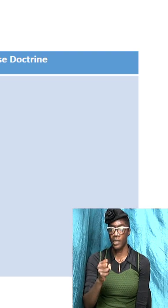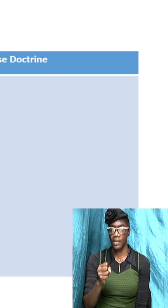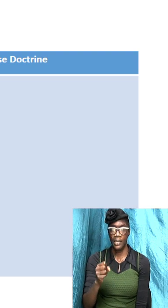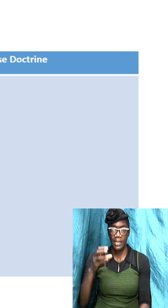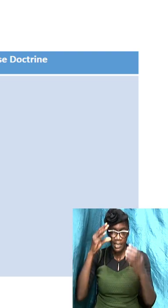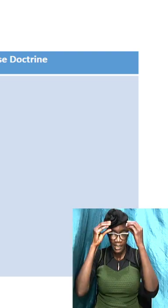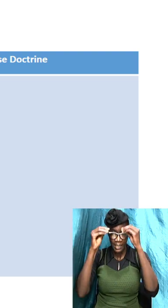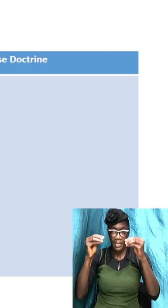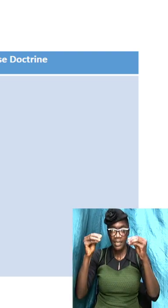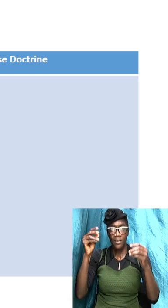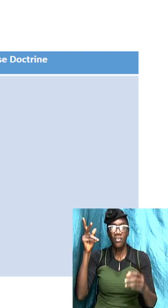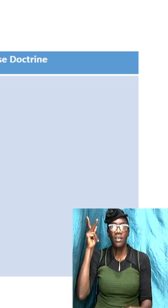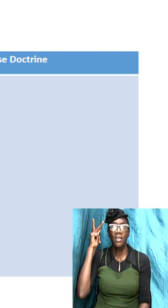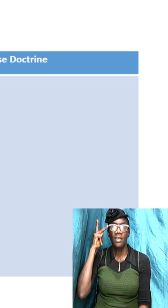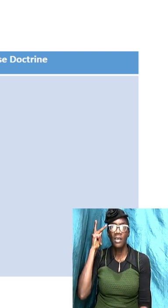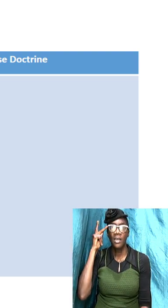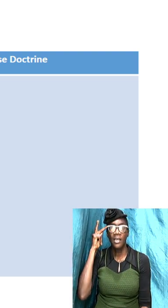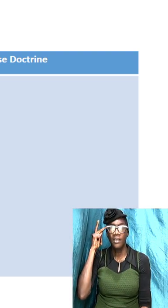knowledge